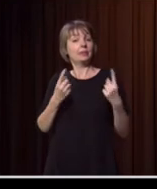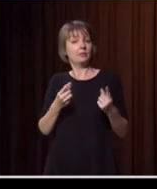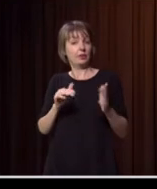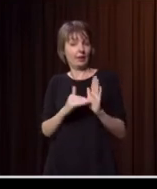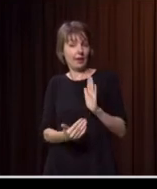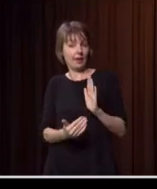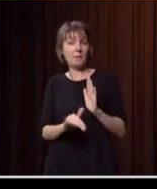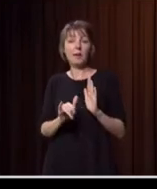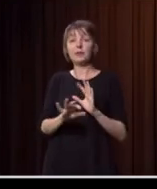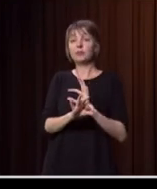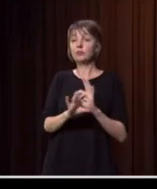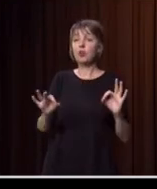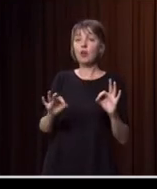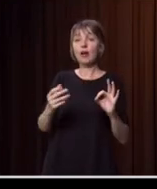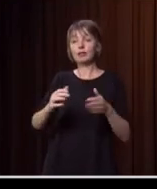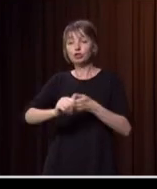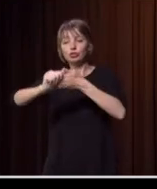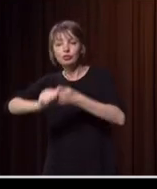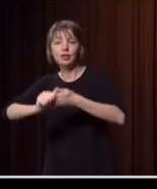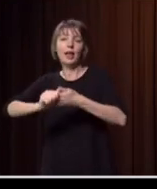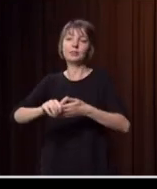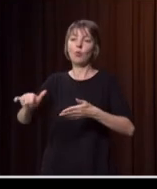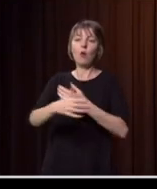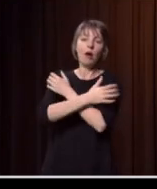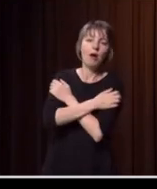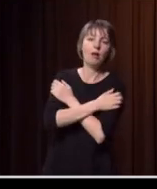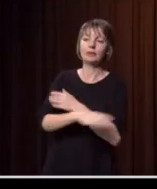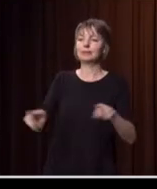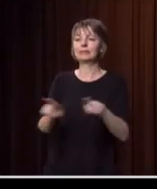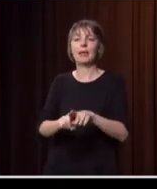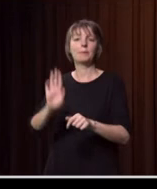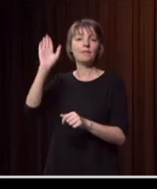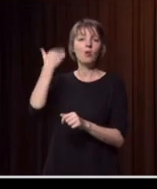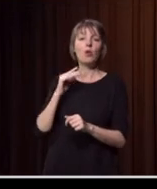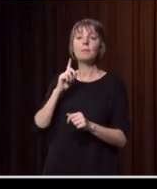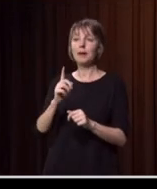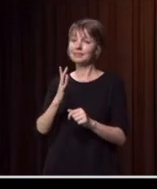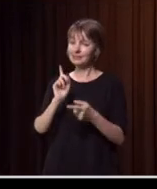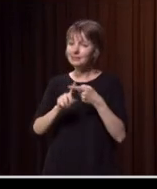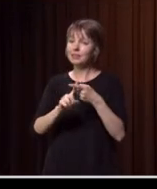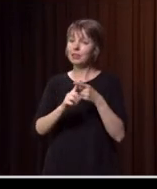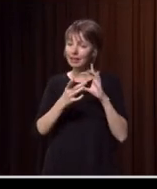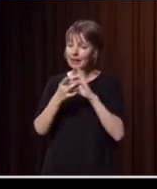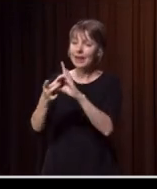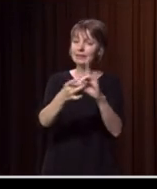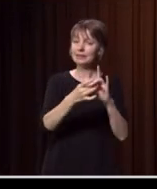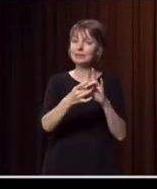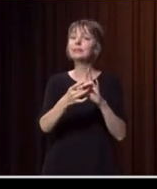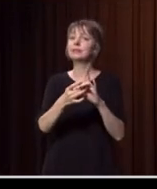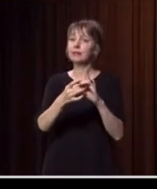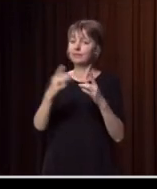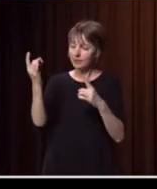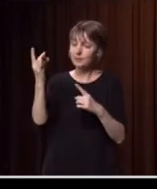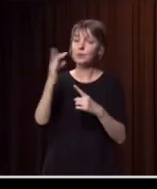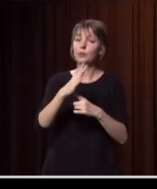be the same number of handshakes and hugs, but certainly being connected and hooking up with each other is really, really